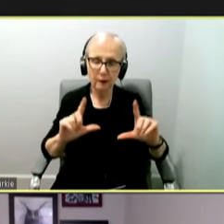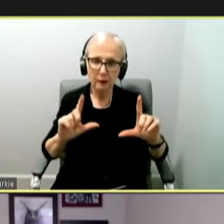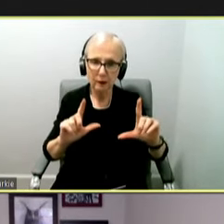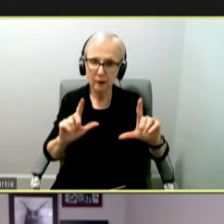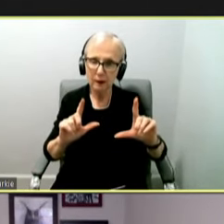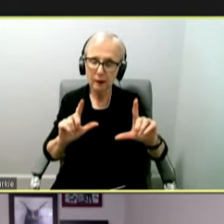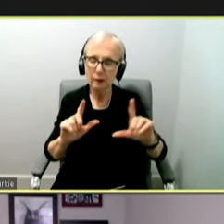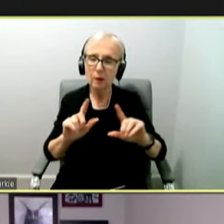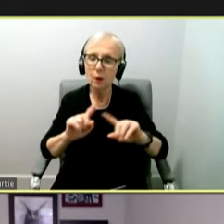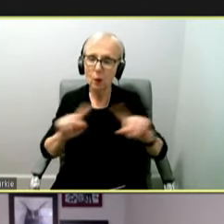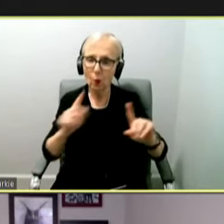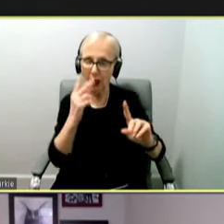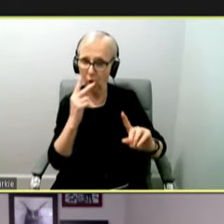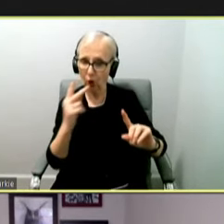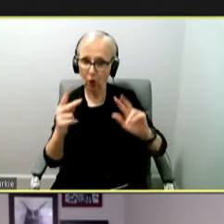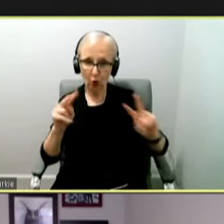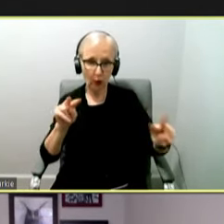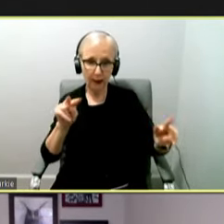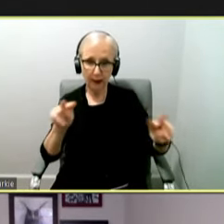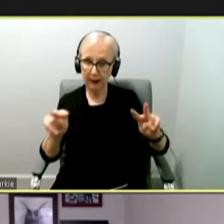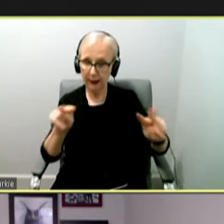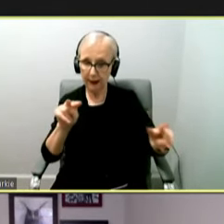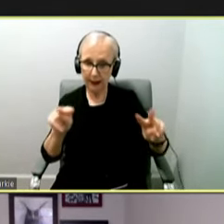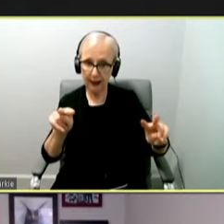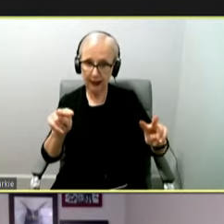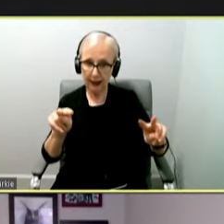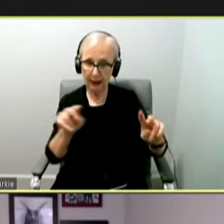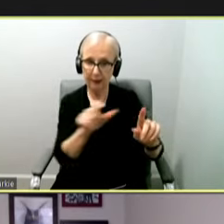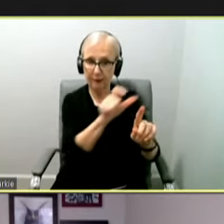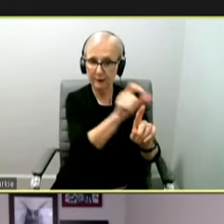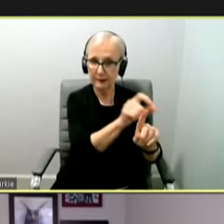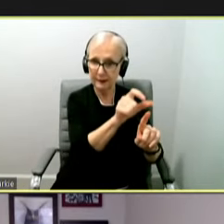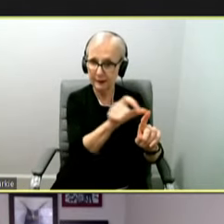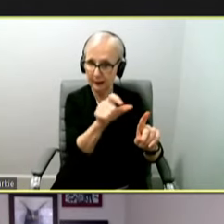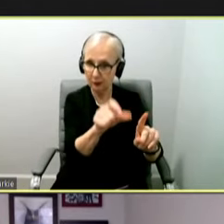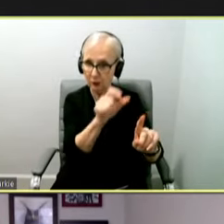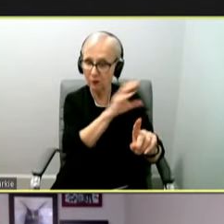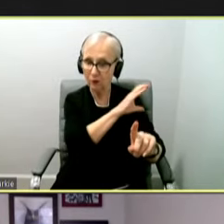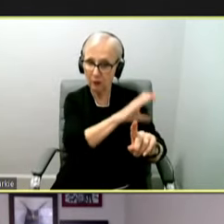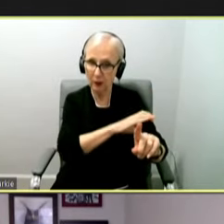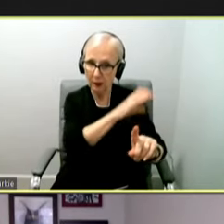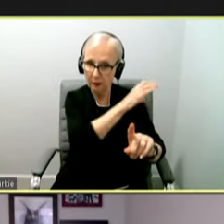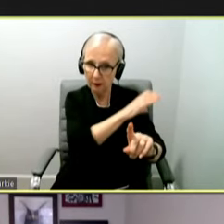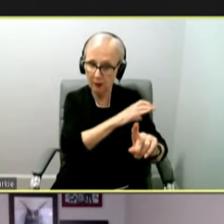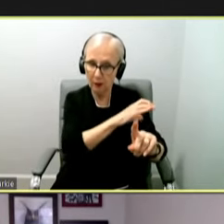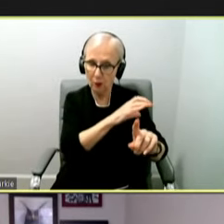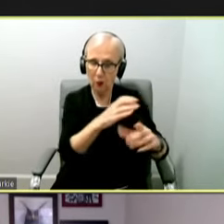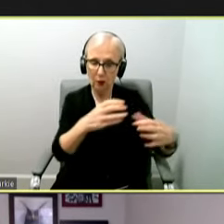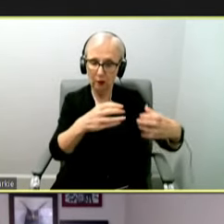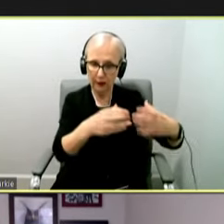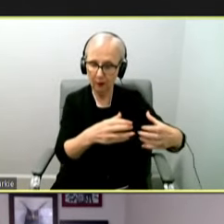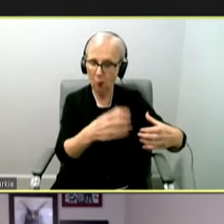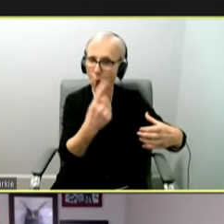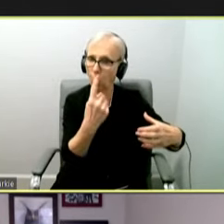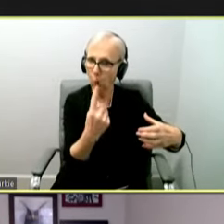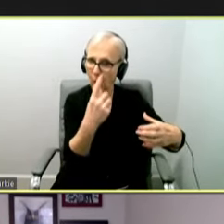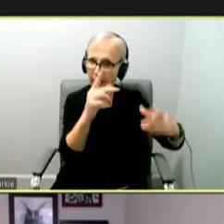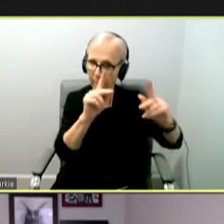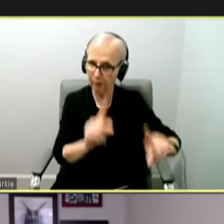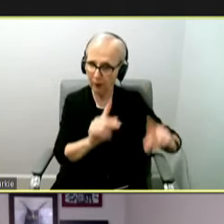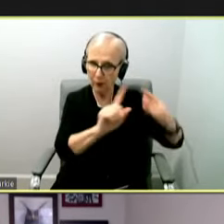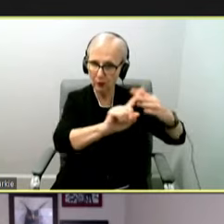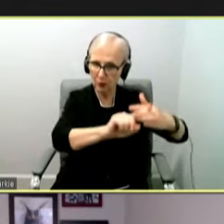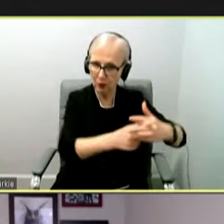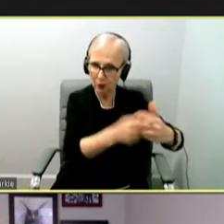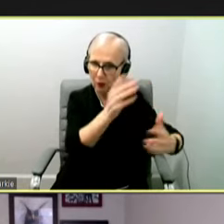Furthermore, while looking at the sequence from a clinical sample, we are looking at the entire virus from one person from start to finish in